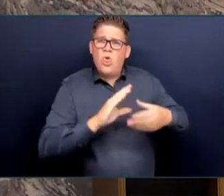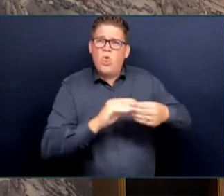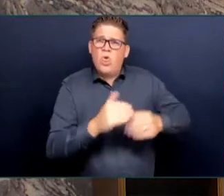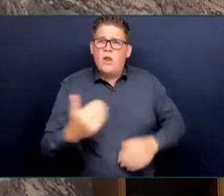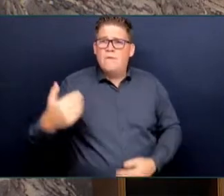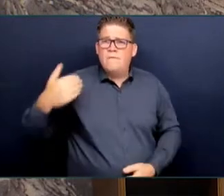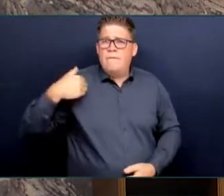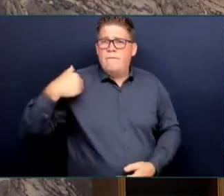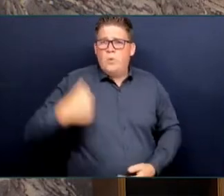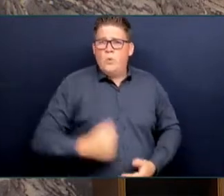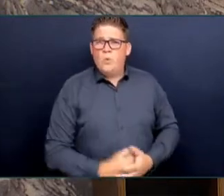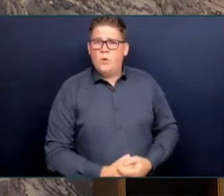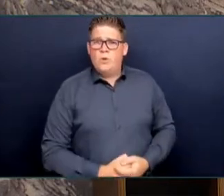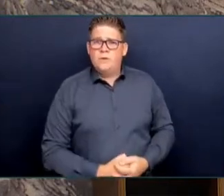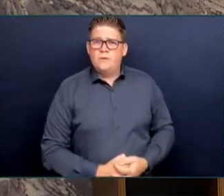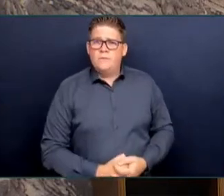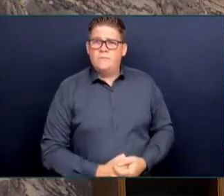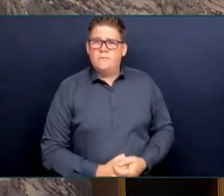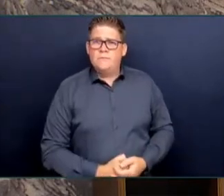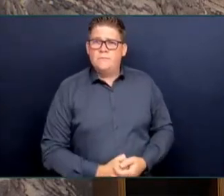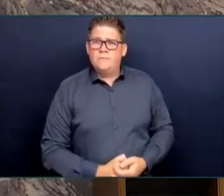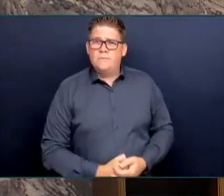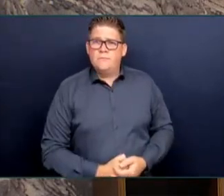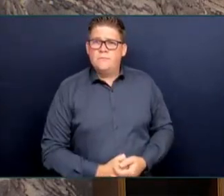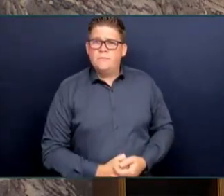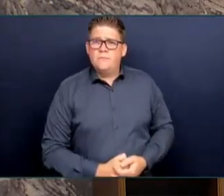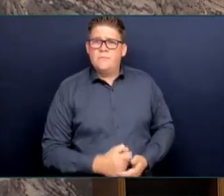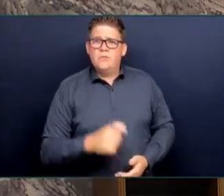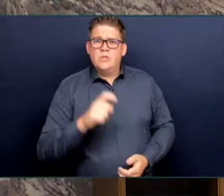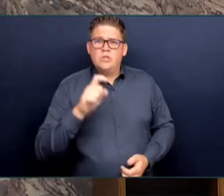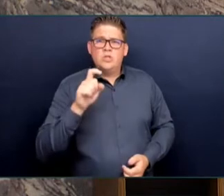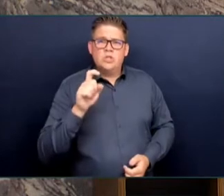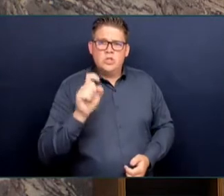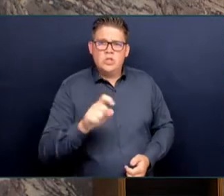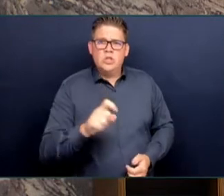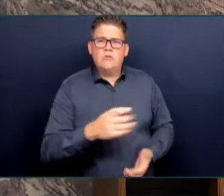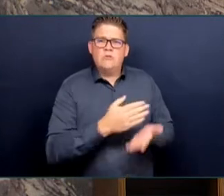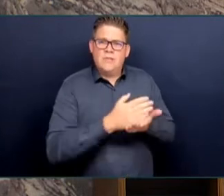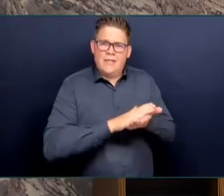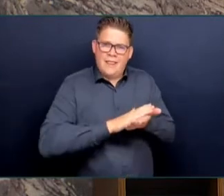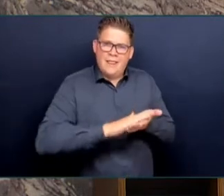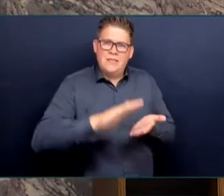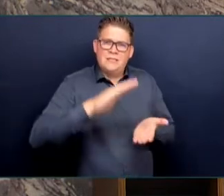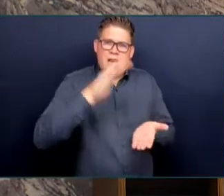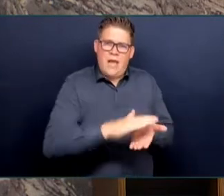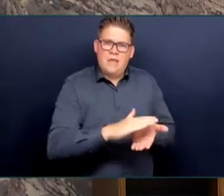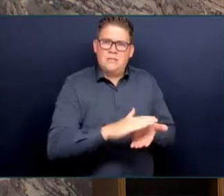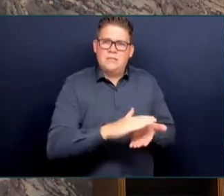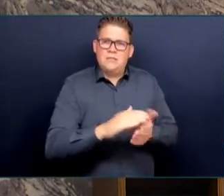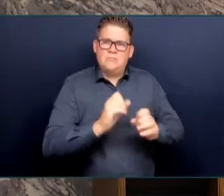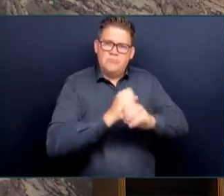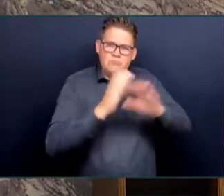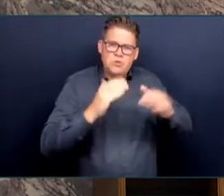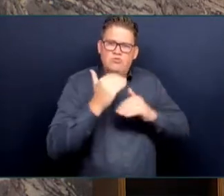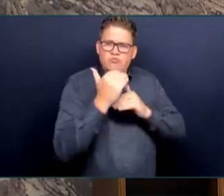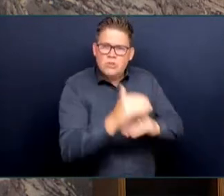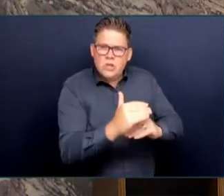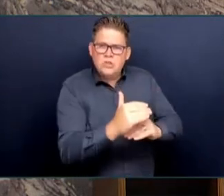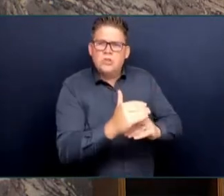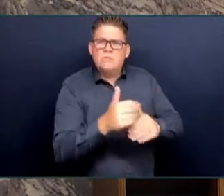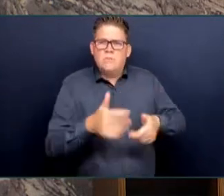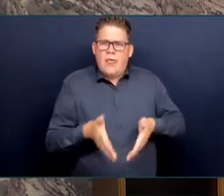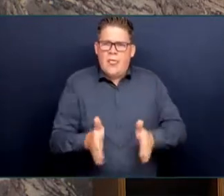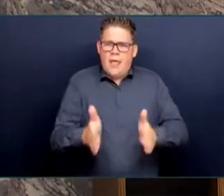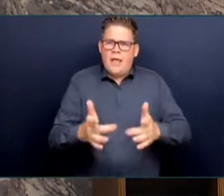imposed is a good thing. End quote. Now, when the AG said these words, he was speaking for all of his federal NDP caucus colleagues